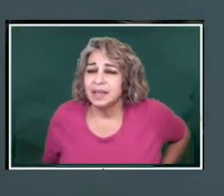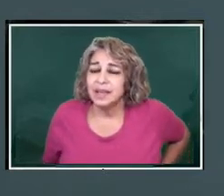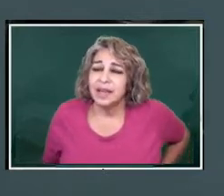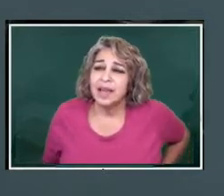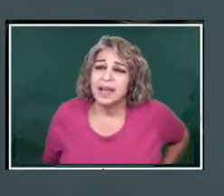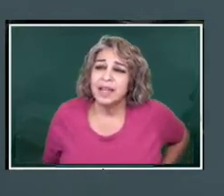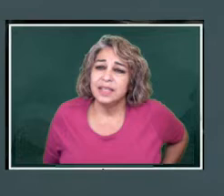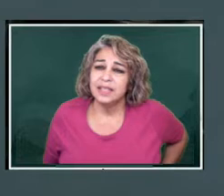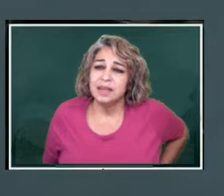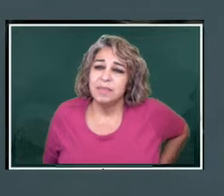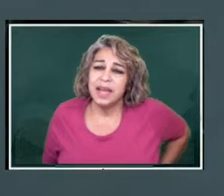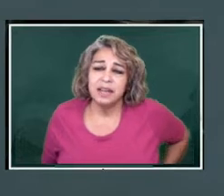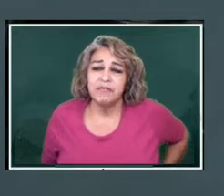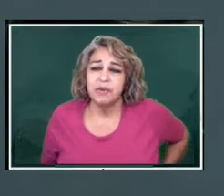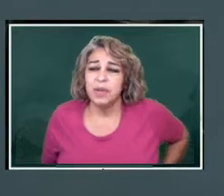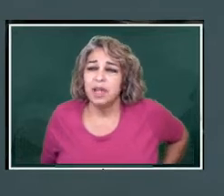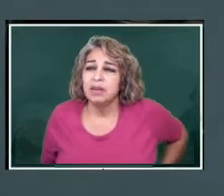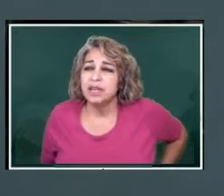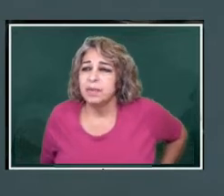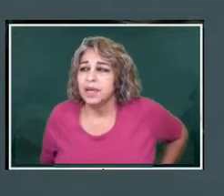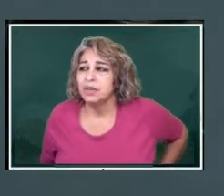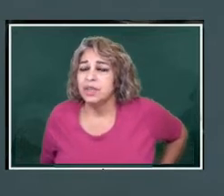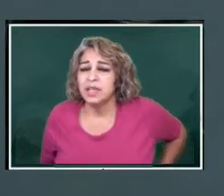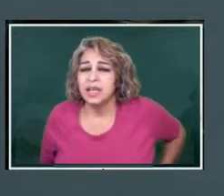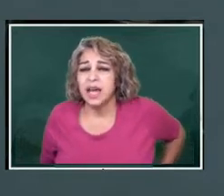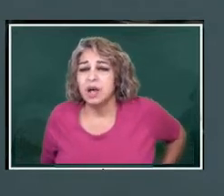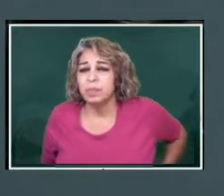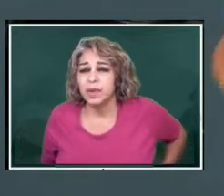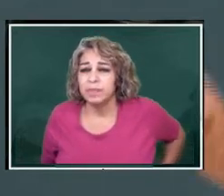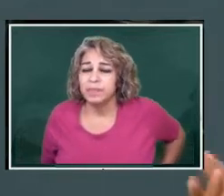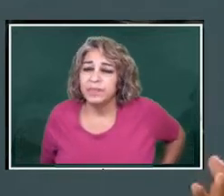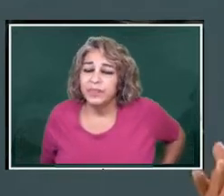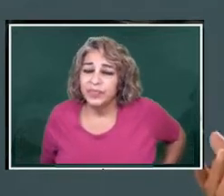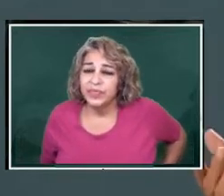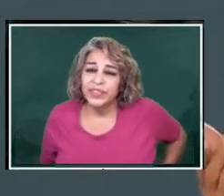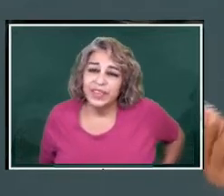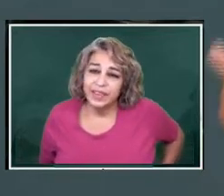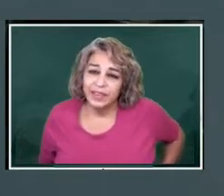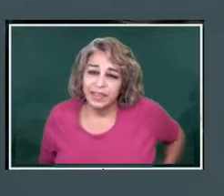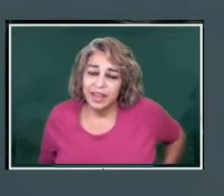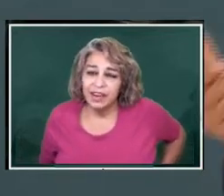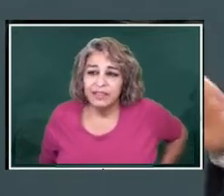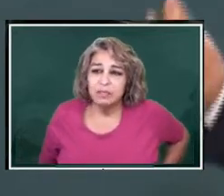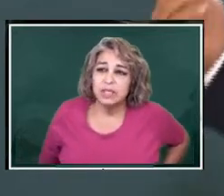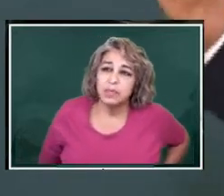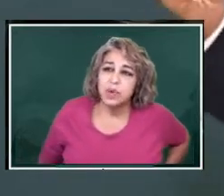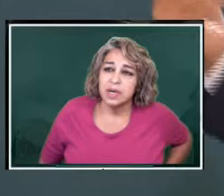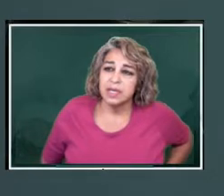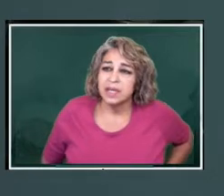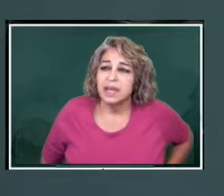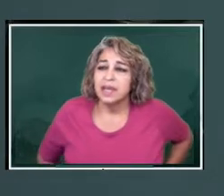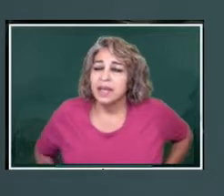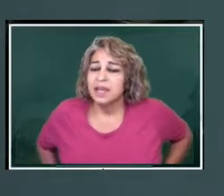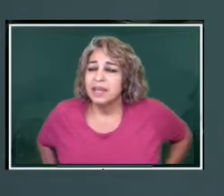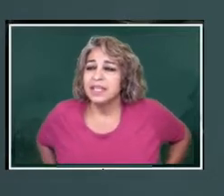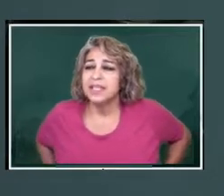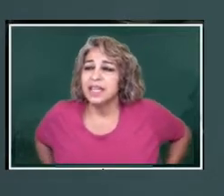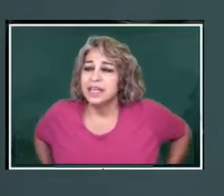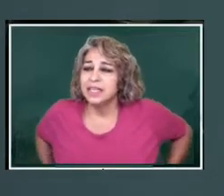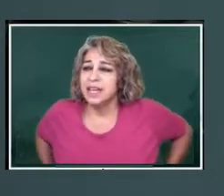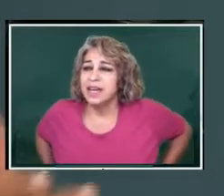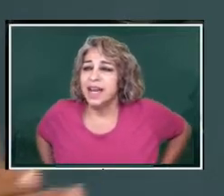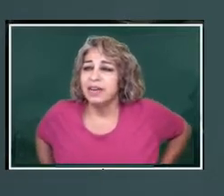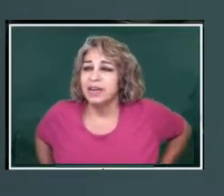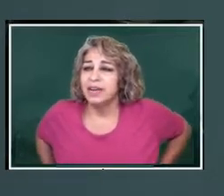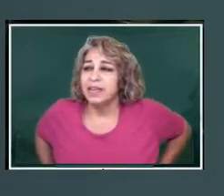and he's demanding from a long time ago that they help him or give him support. He's